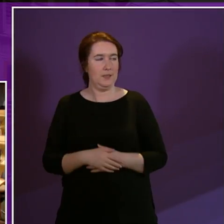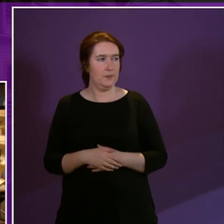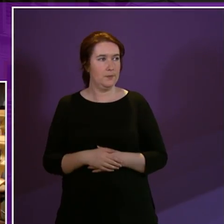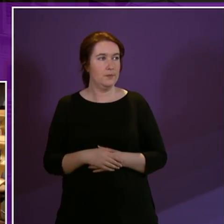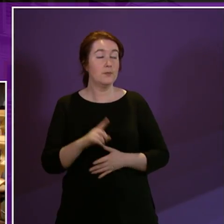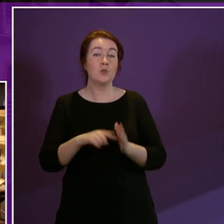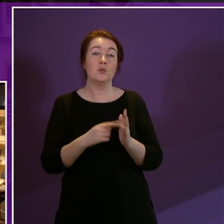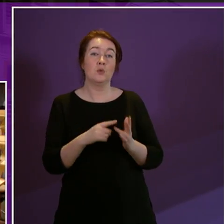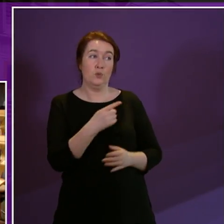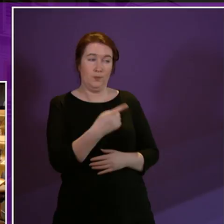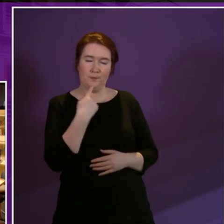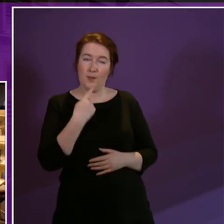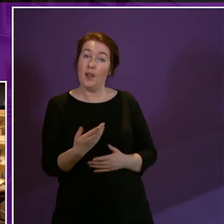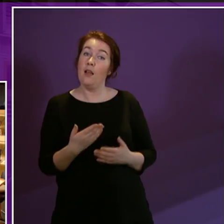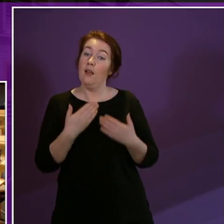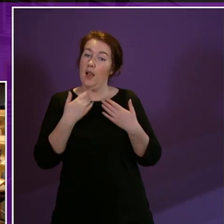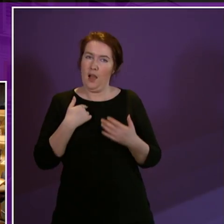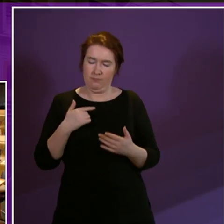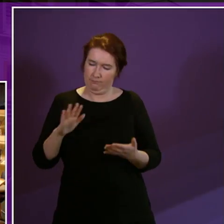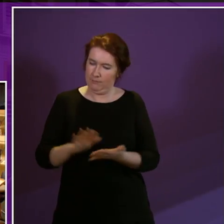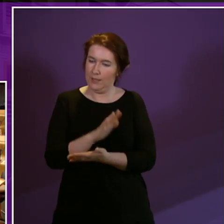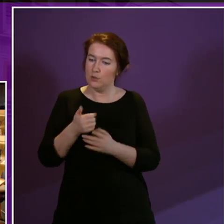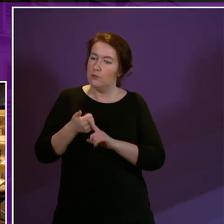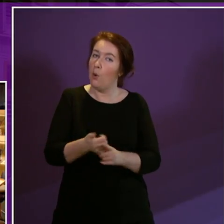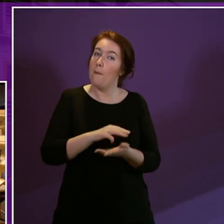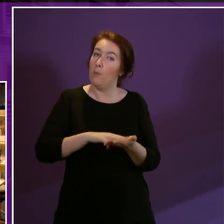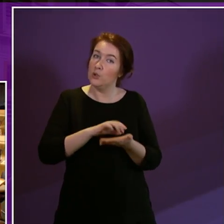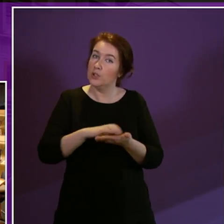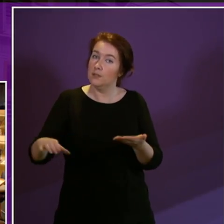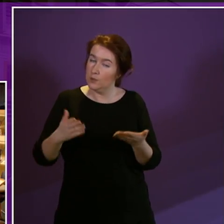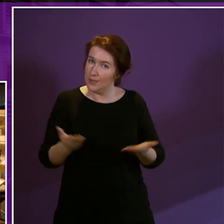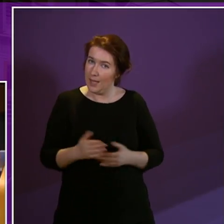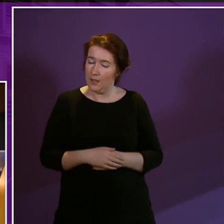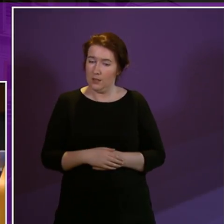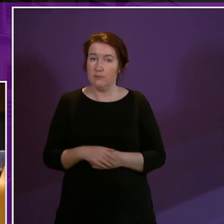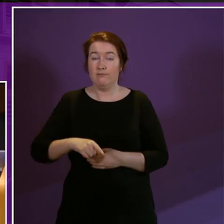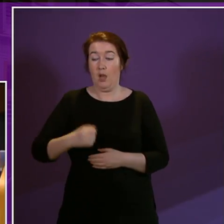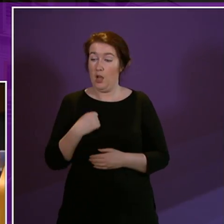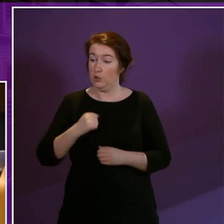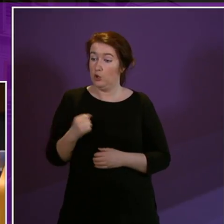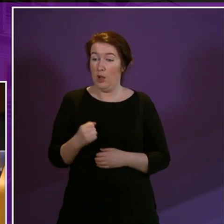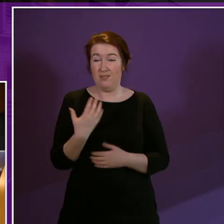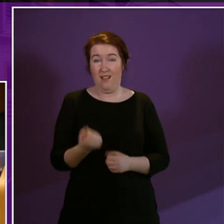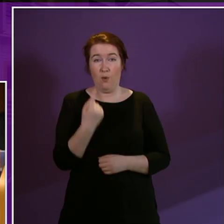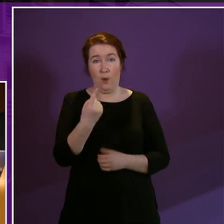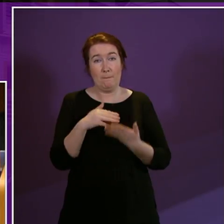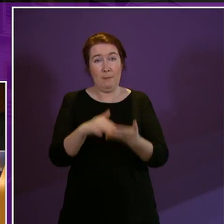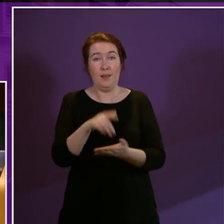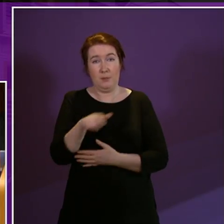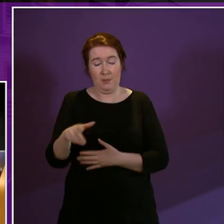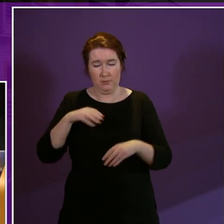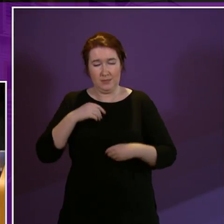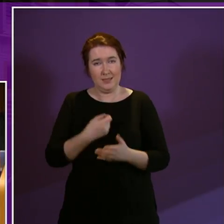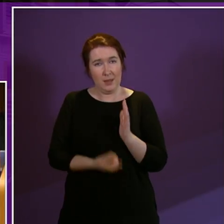presiding officer I'm delighted to support the motion today there are a million people with disabilities living in our country Scotland and the delivery